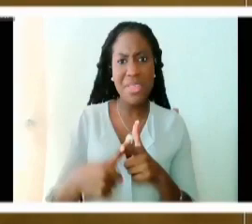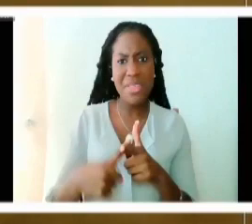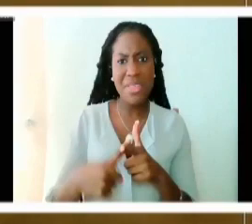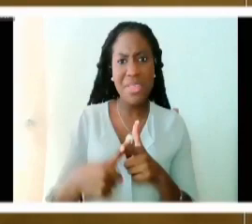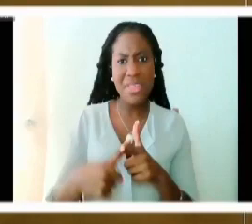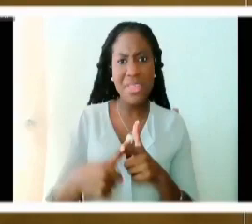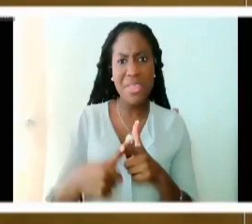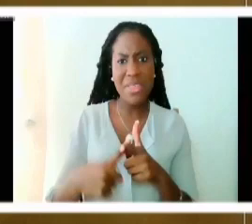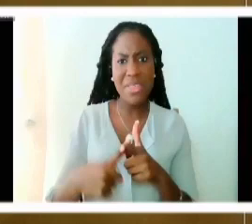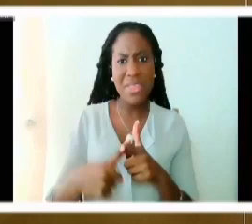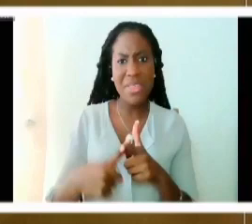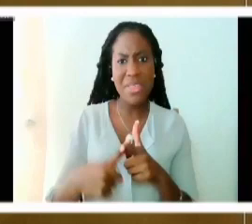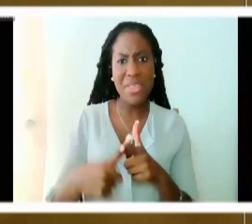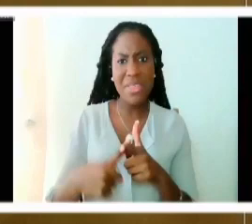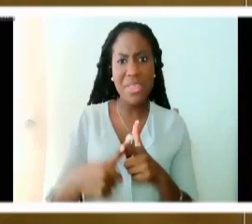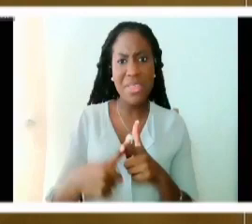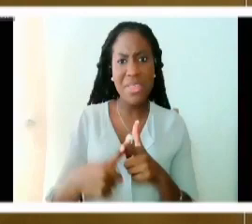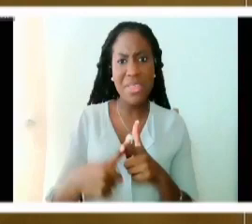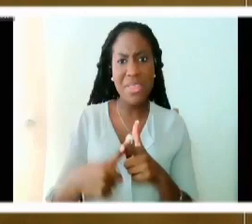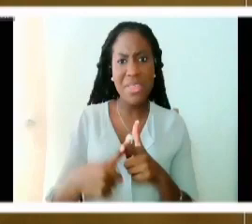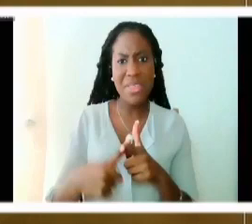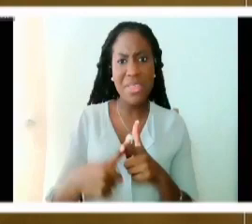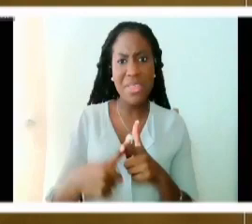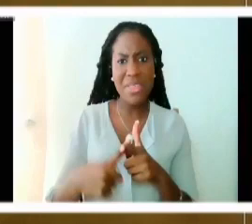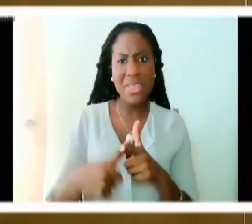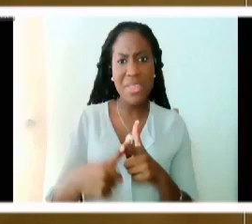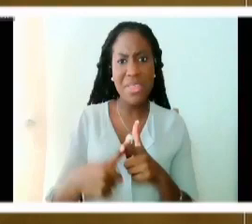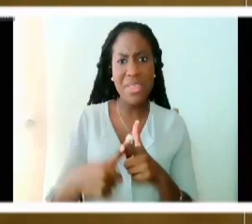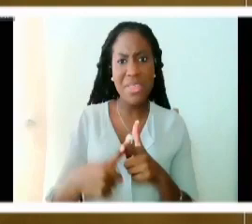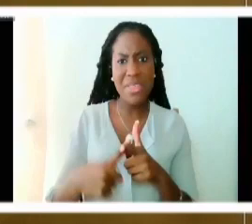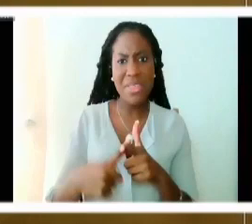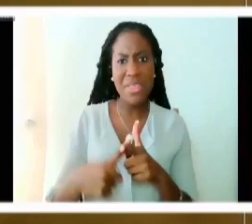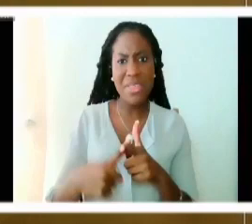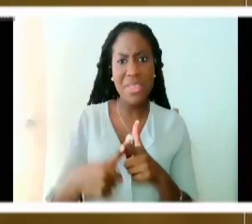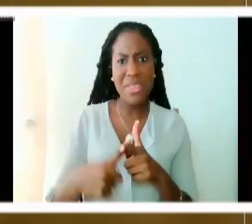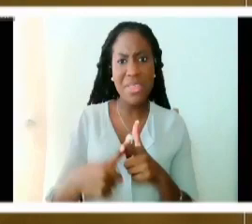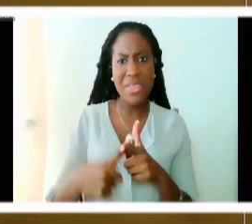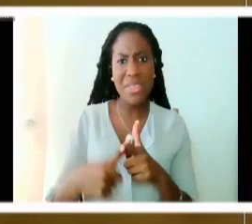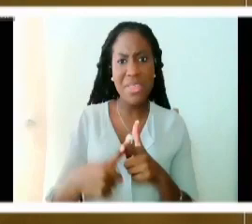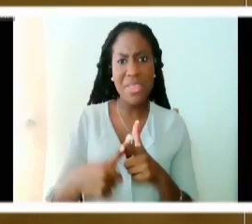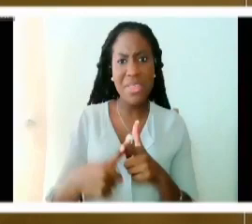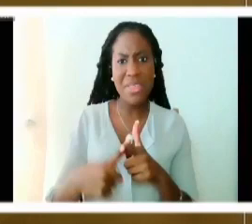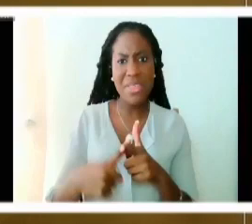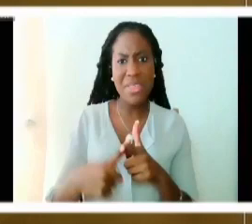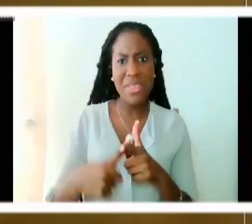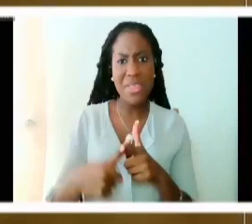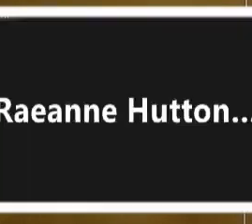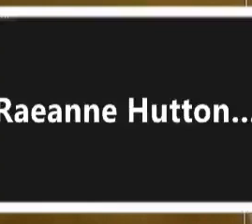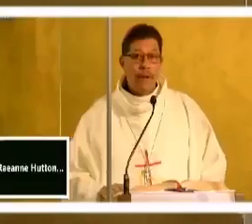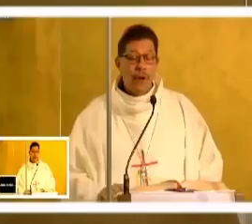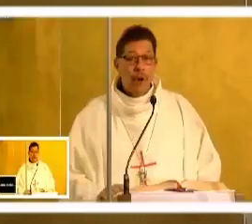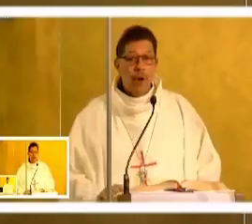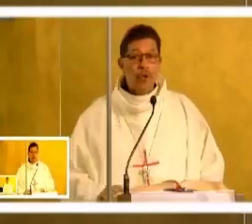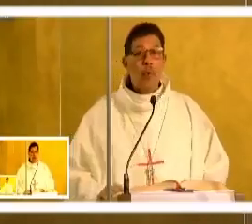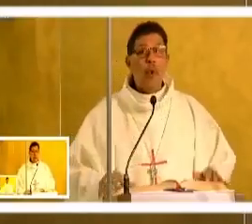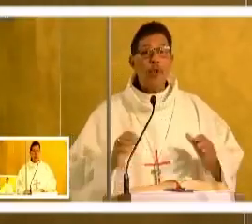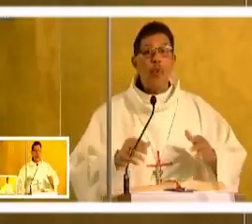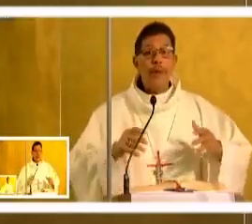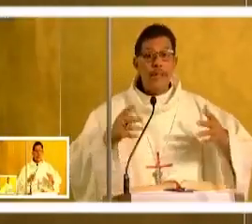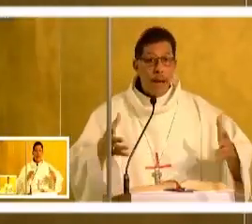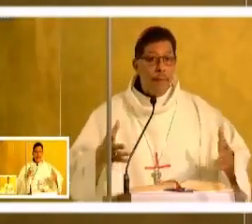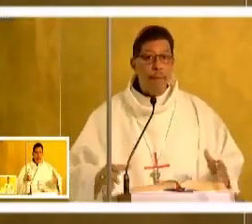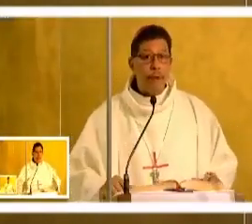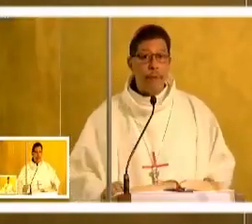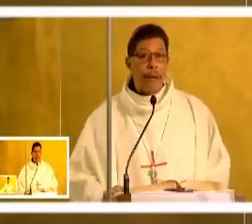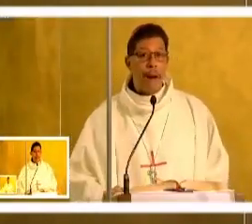call the Big Bang. Before the Big Bang, there was no space, there was no time, there was no matter. So what